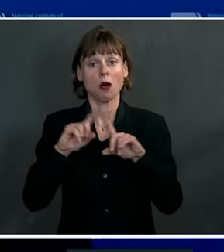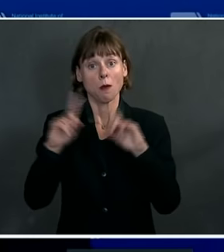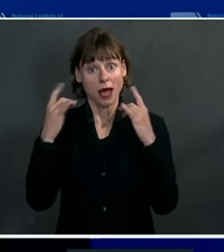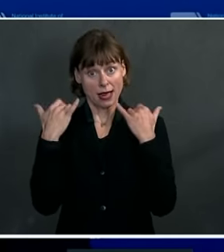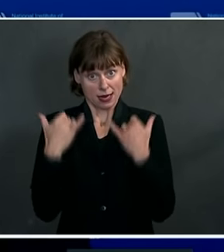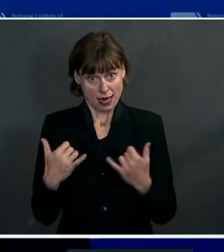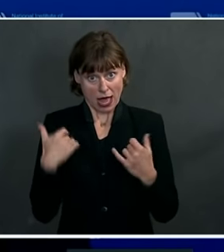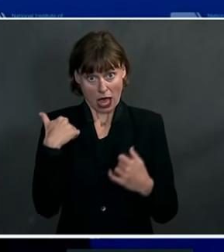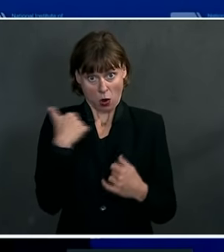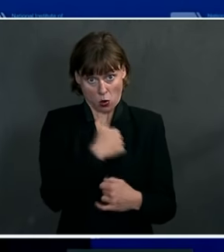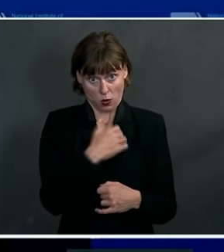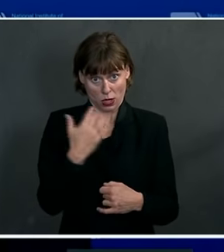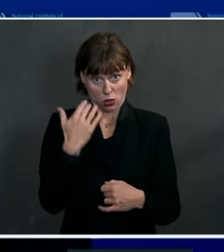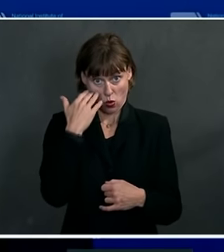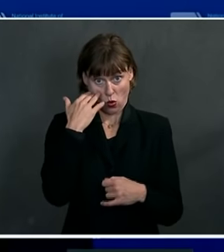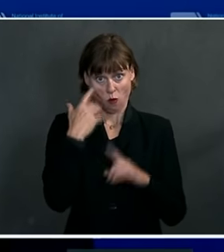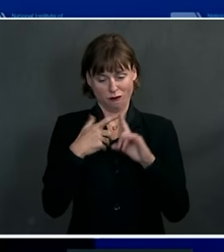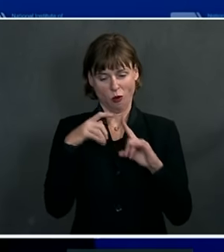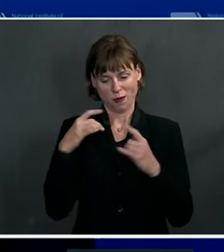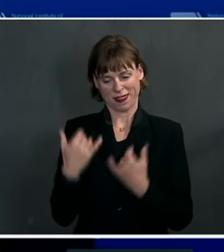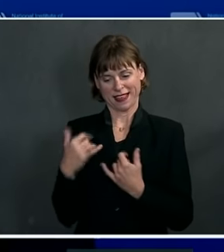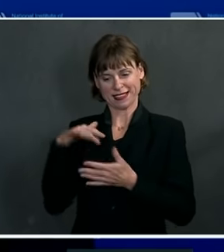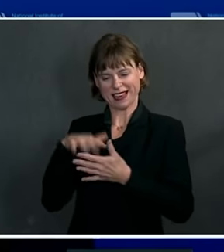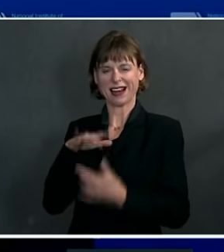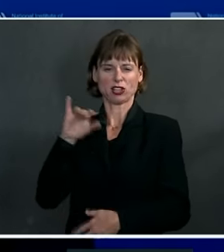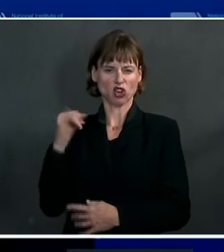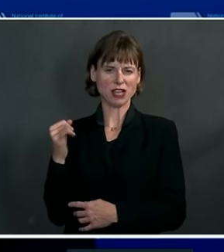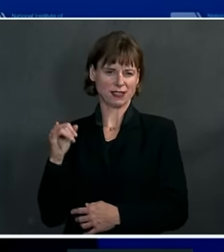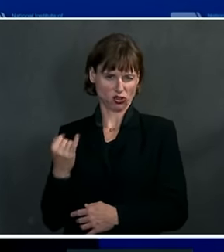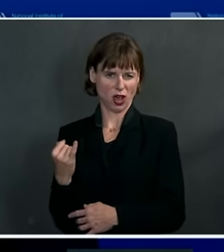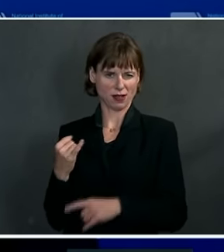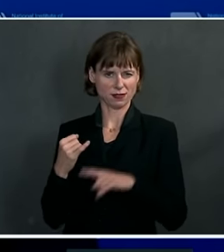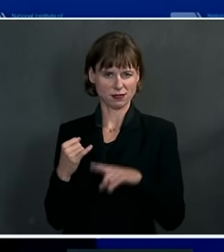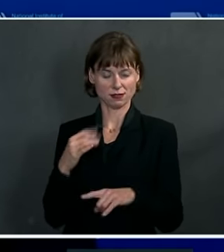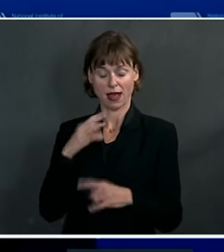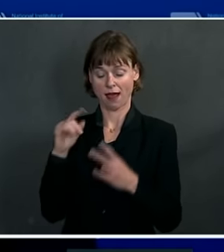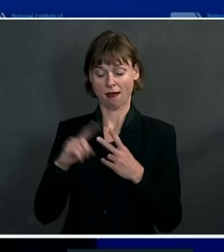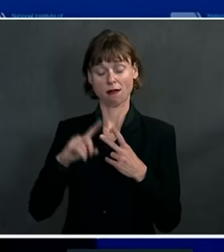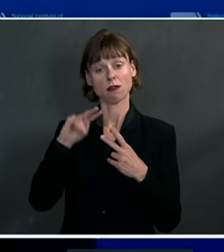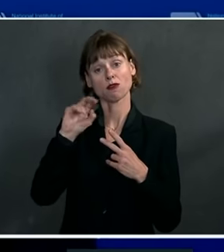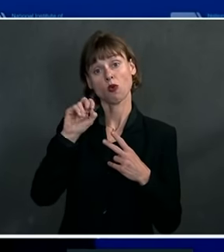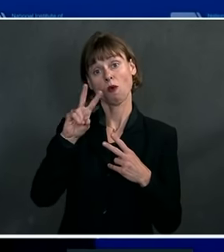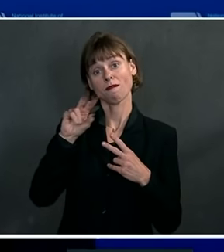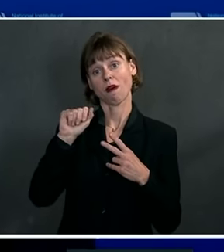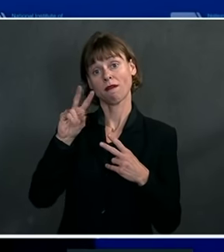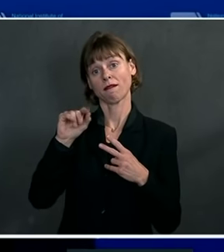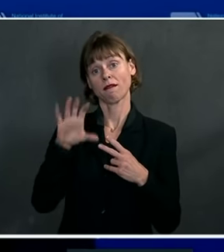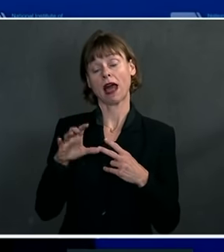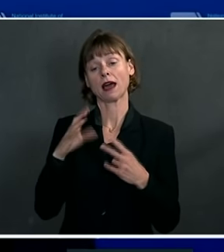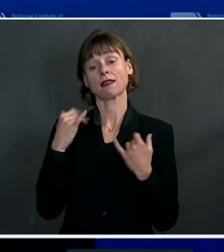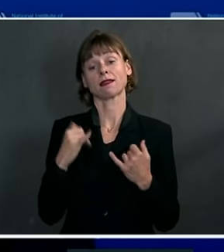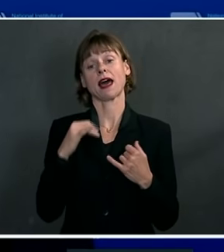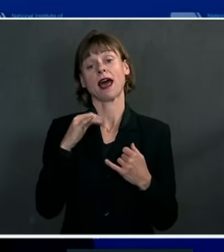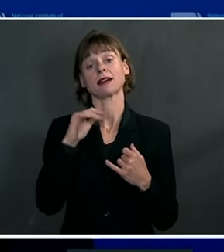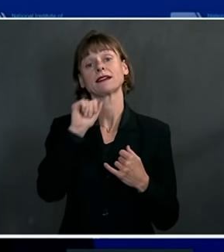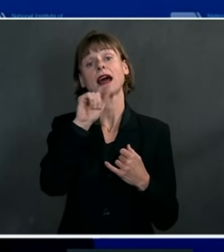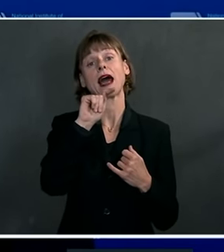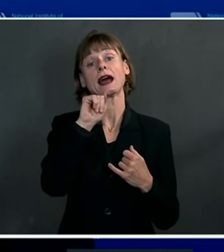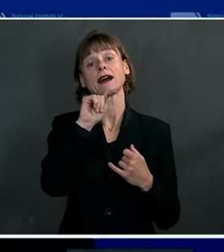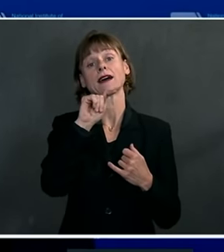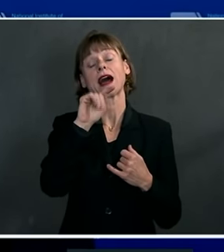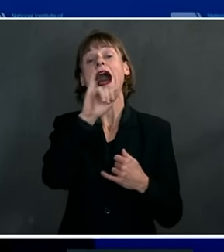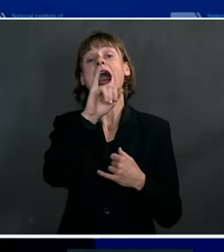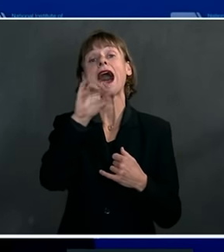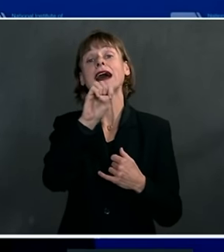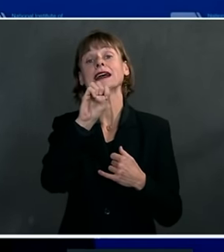from this study, namely, the J&J, and the Novavax study, that antigenic variation, i